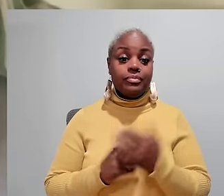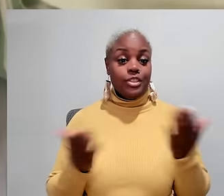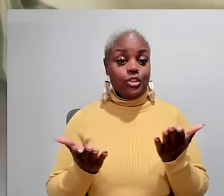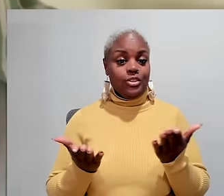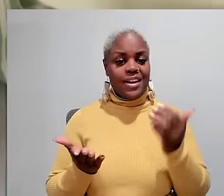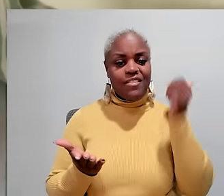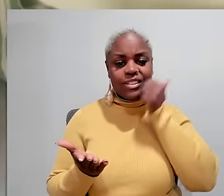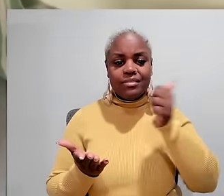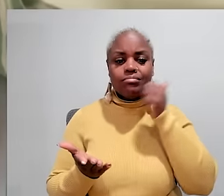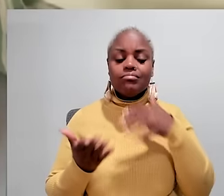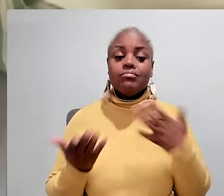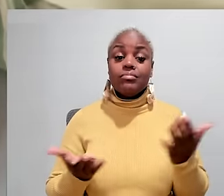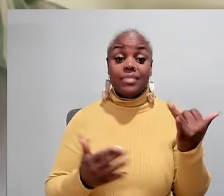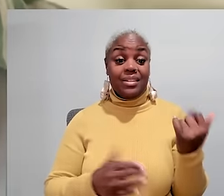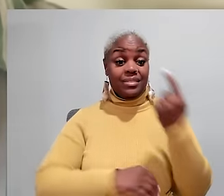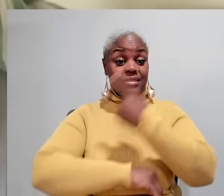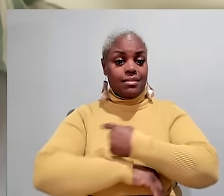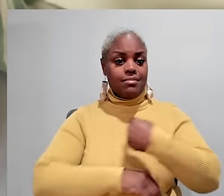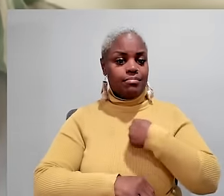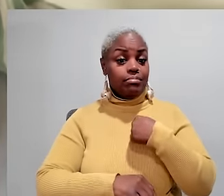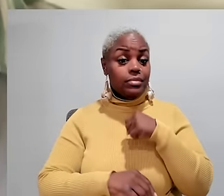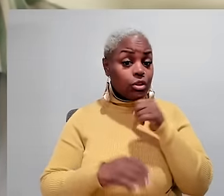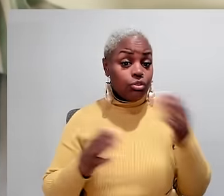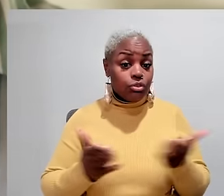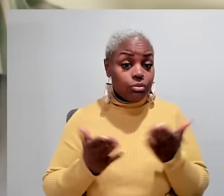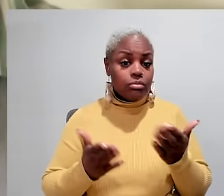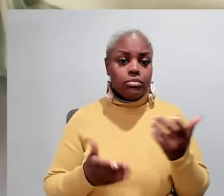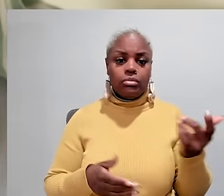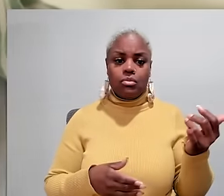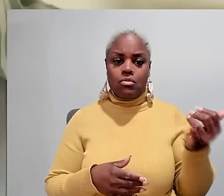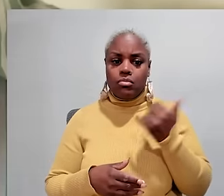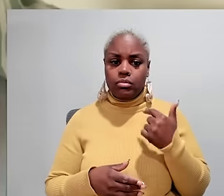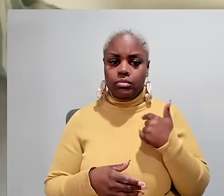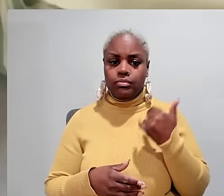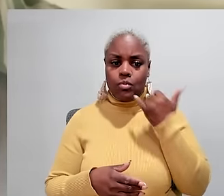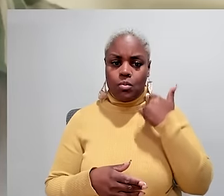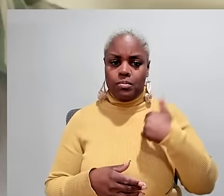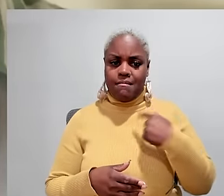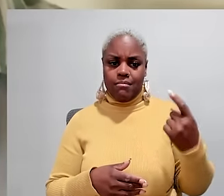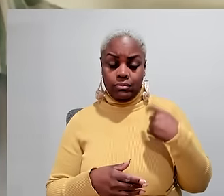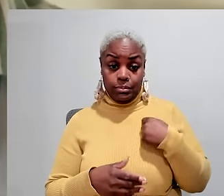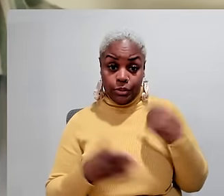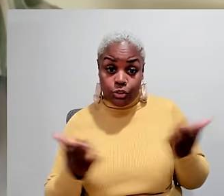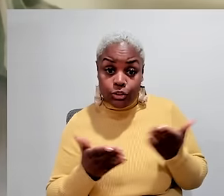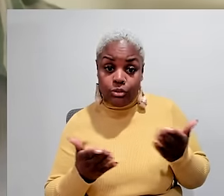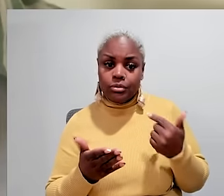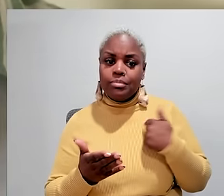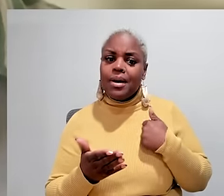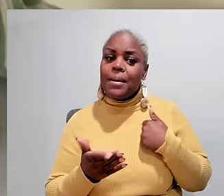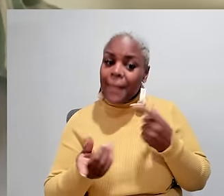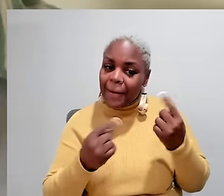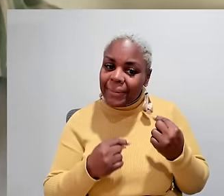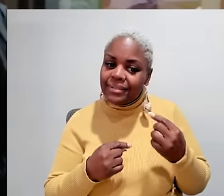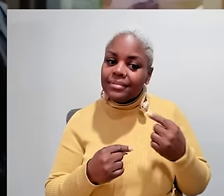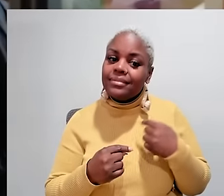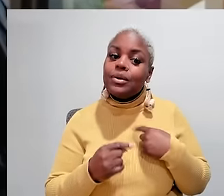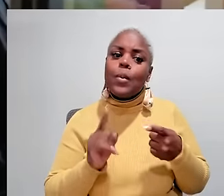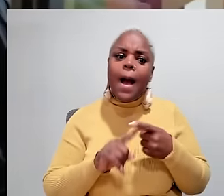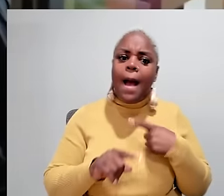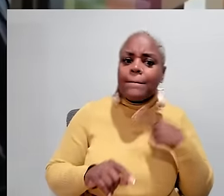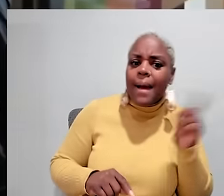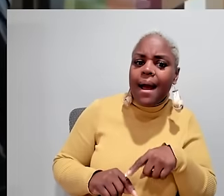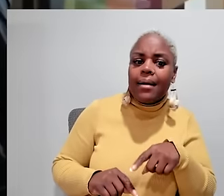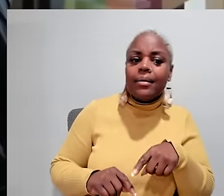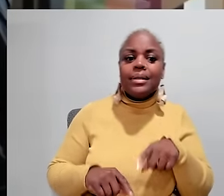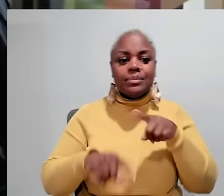that they appreciate me and that they look for me to be here every day so the days I'm not here they call my work phone